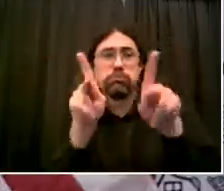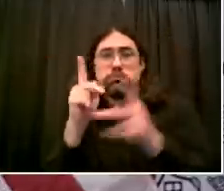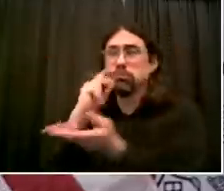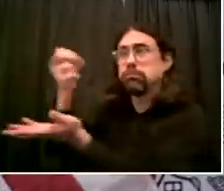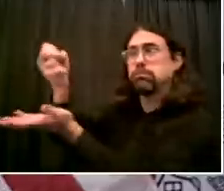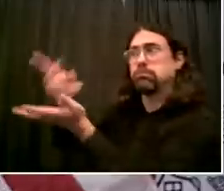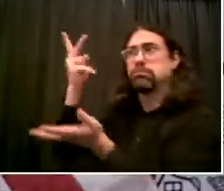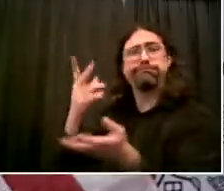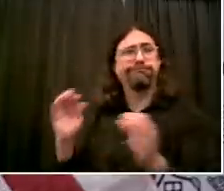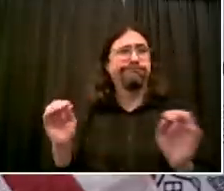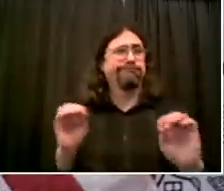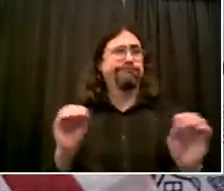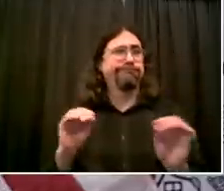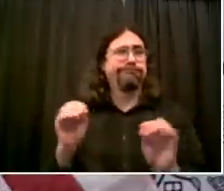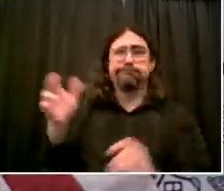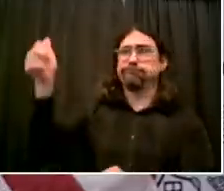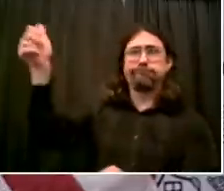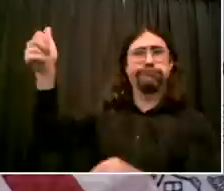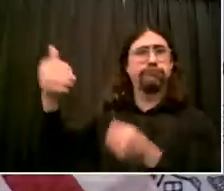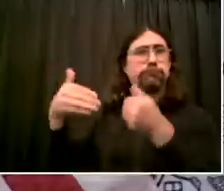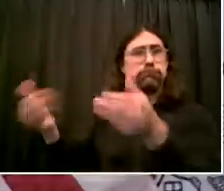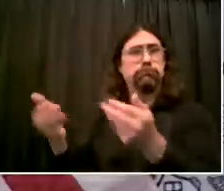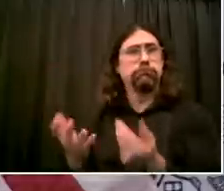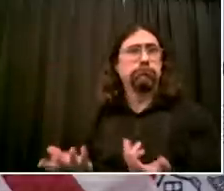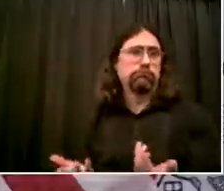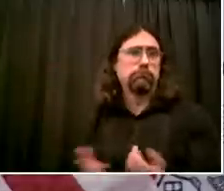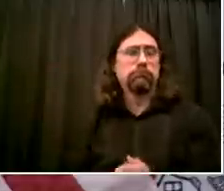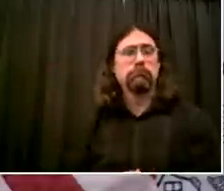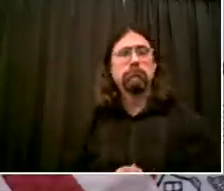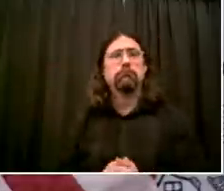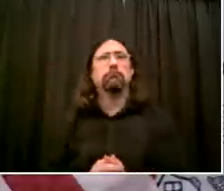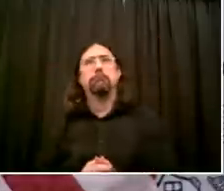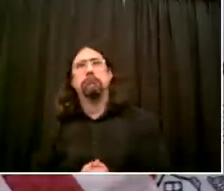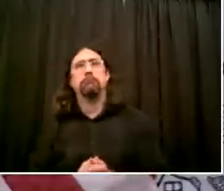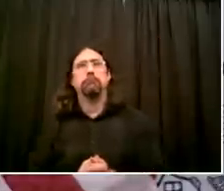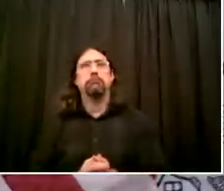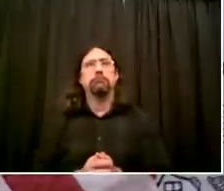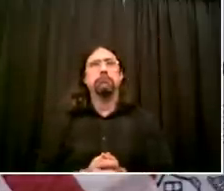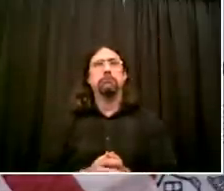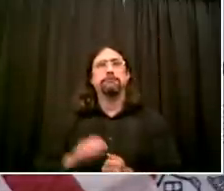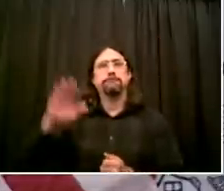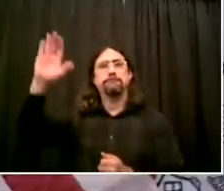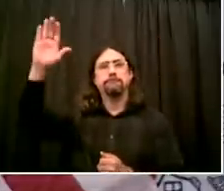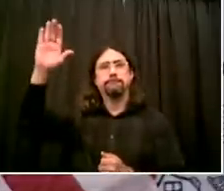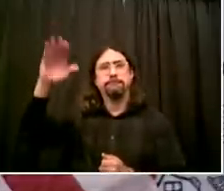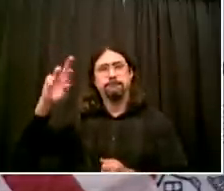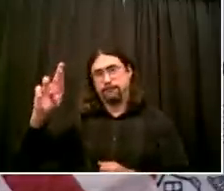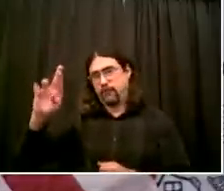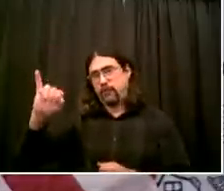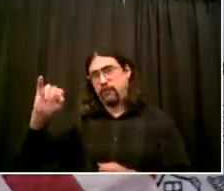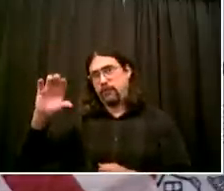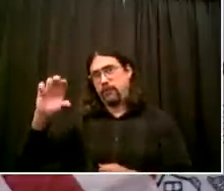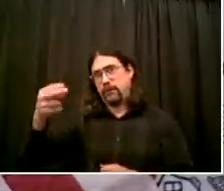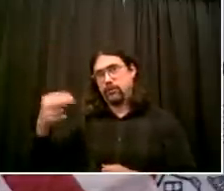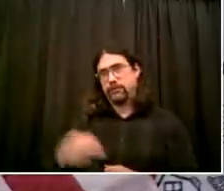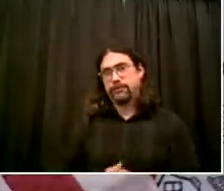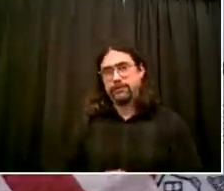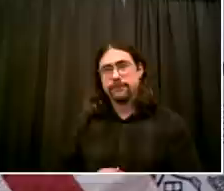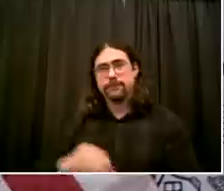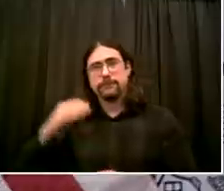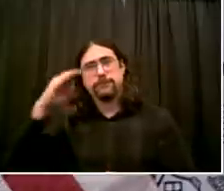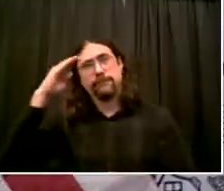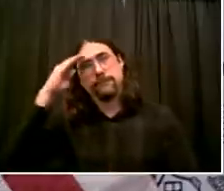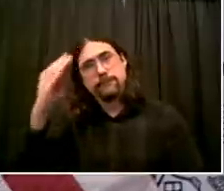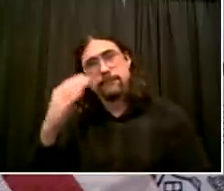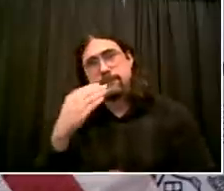Okie dokie. Good morning. Good morning, Rich. How are you doing? I'm doing all right. So Mr. Mayor, I just wondered